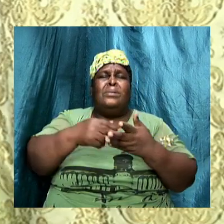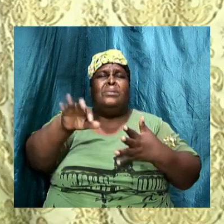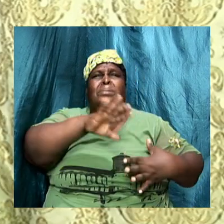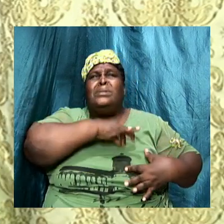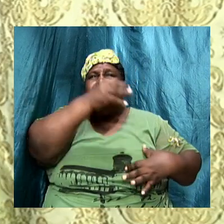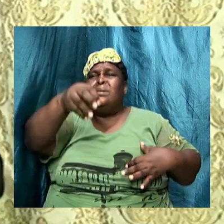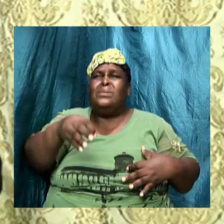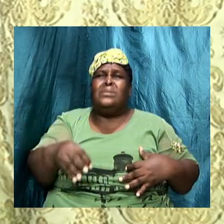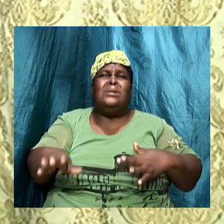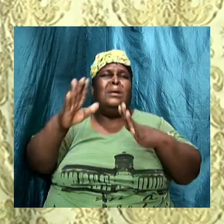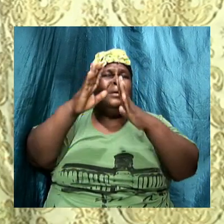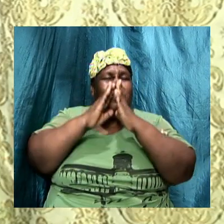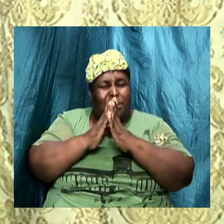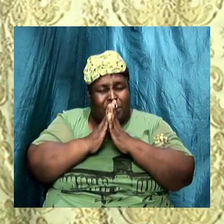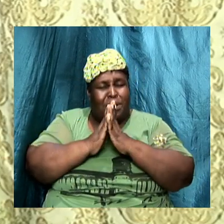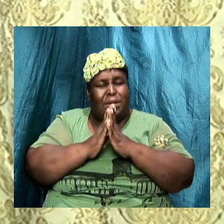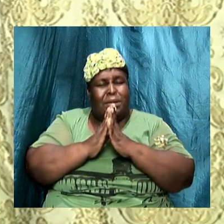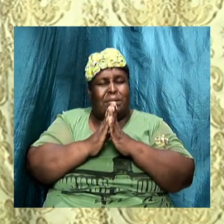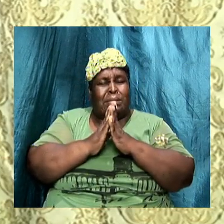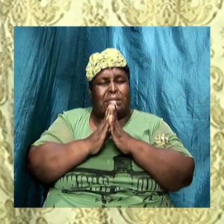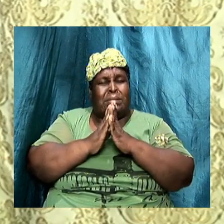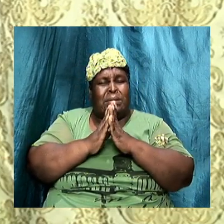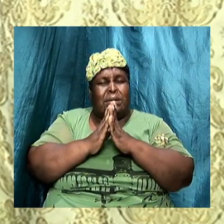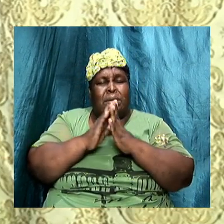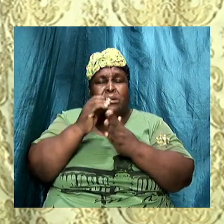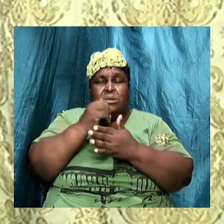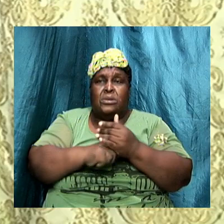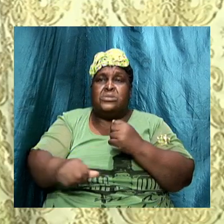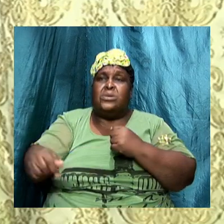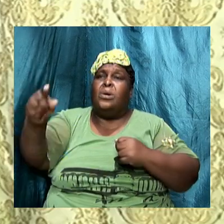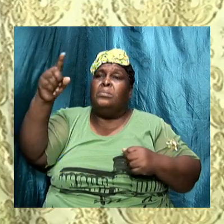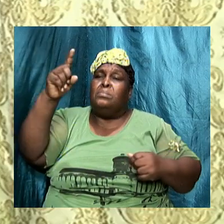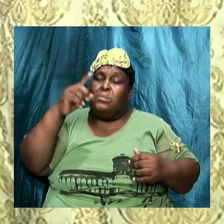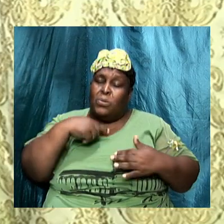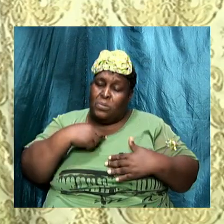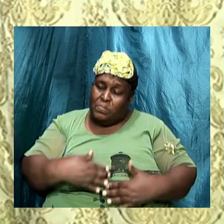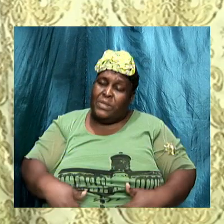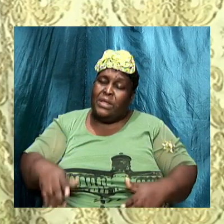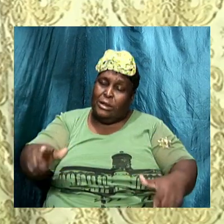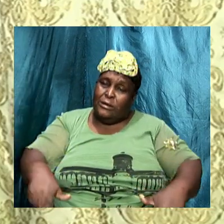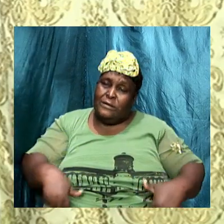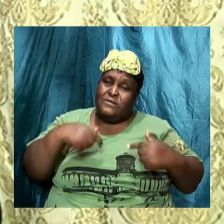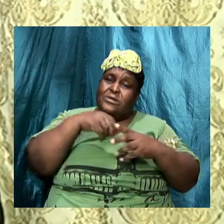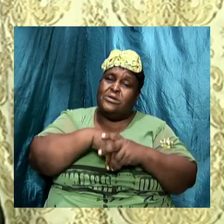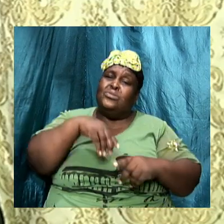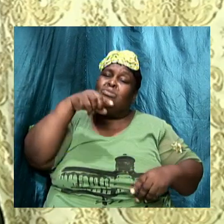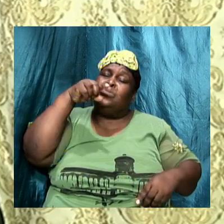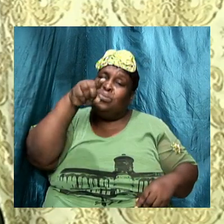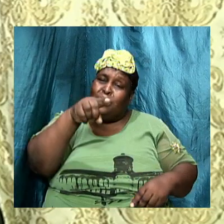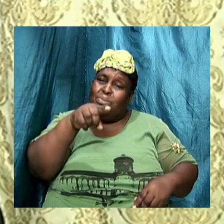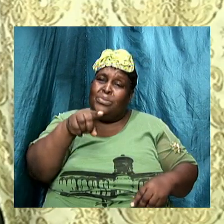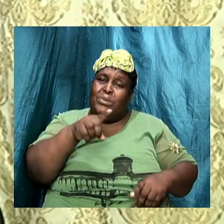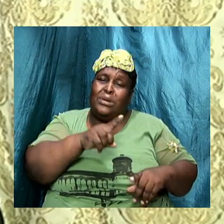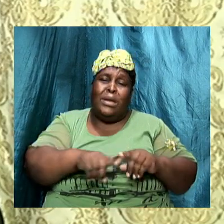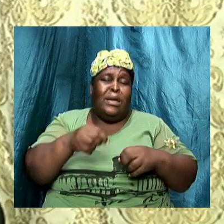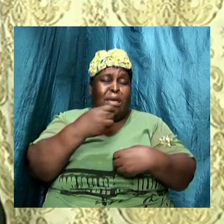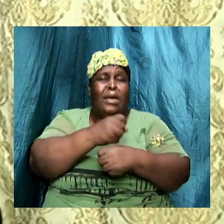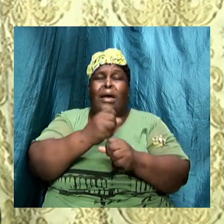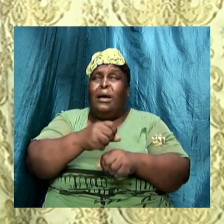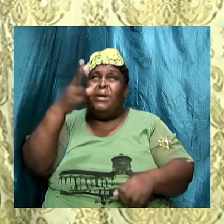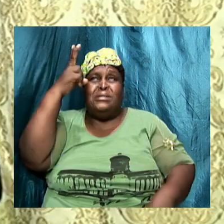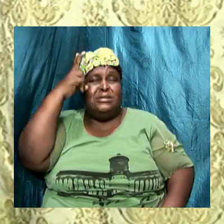know that someone is living in you but you can't make the adversary cause